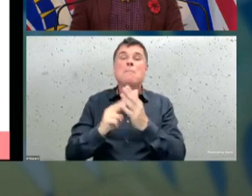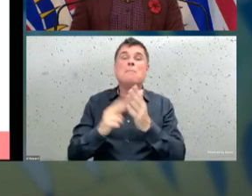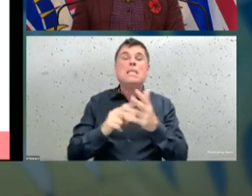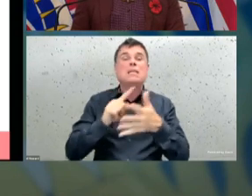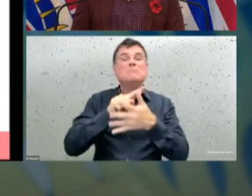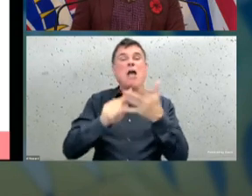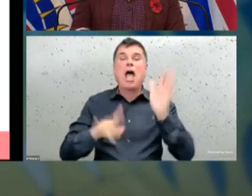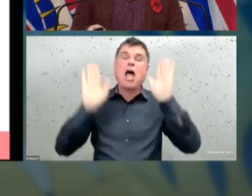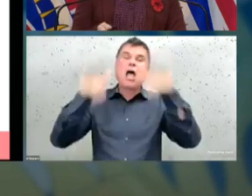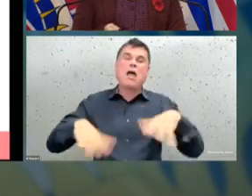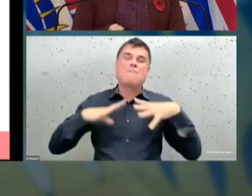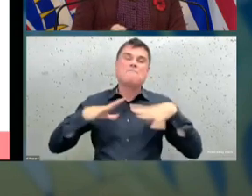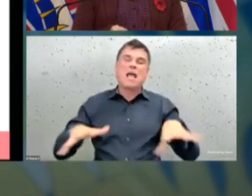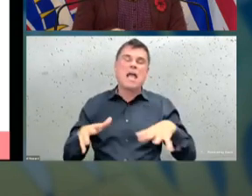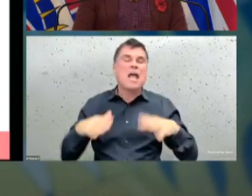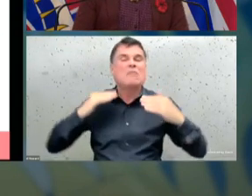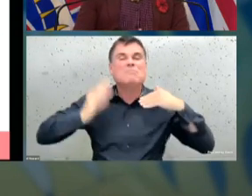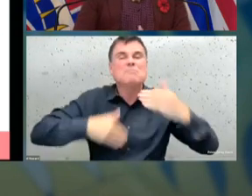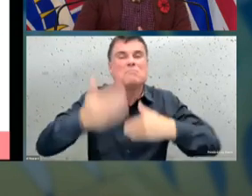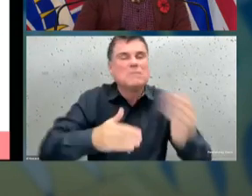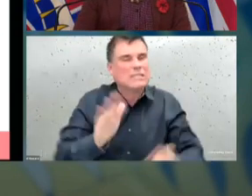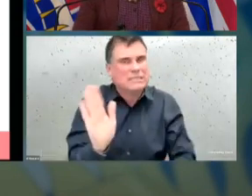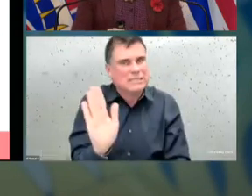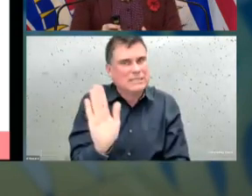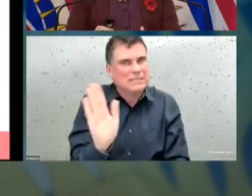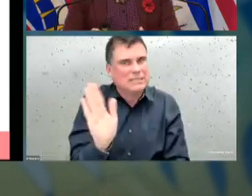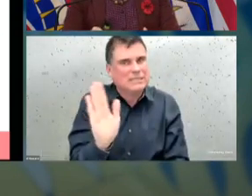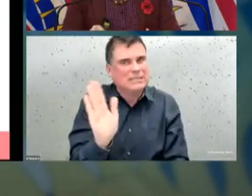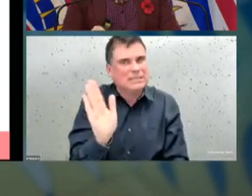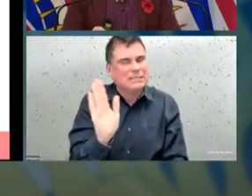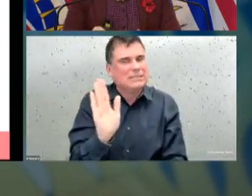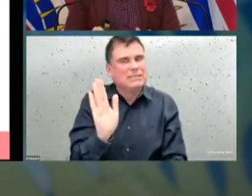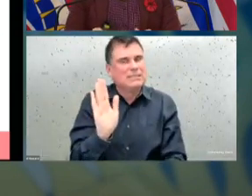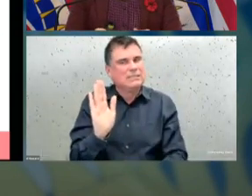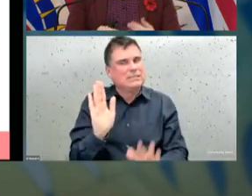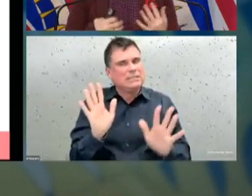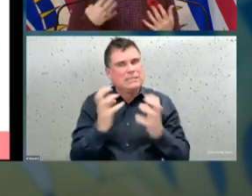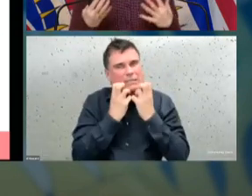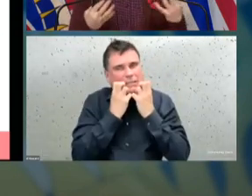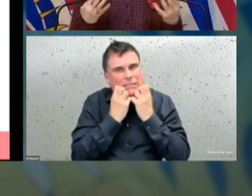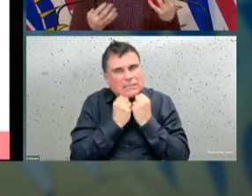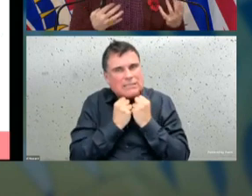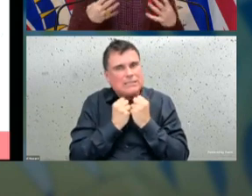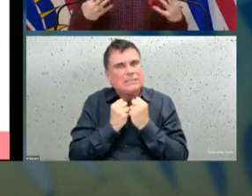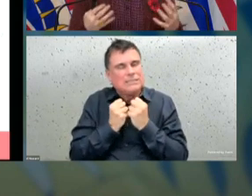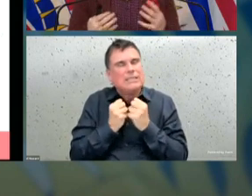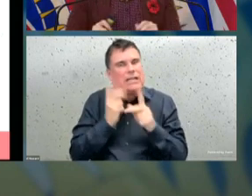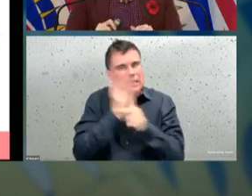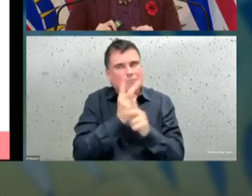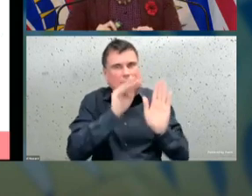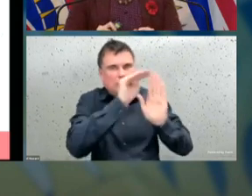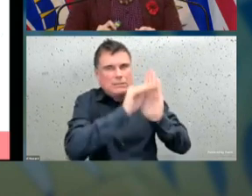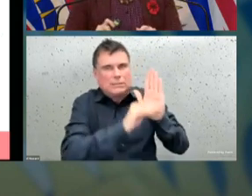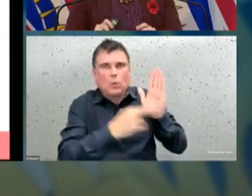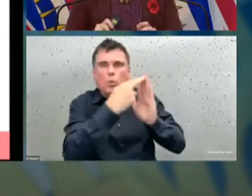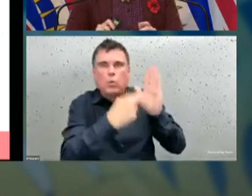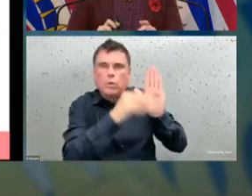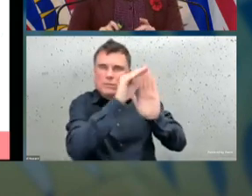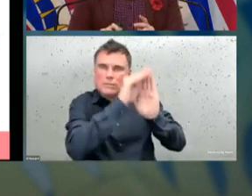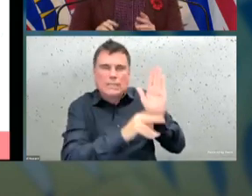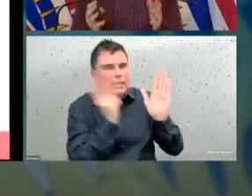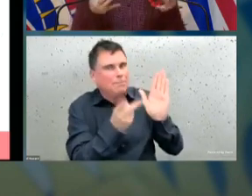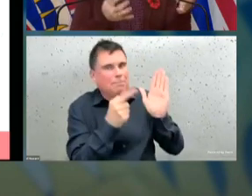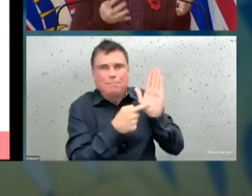communities. And finally, the modeling, the transmission scenarios that we've been using. As